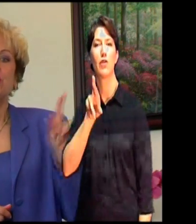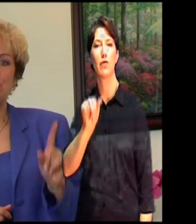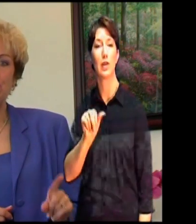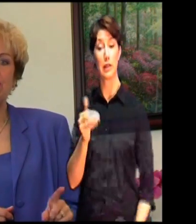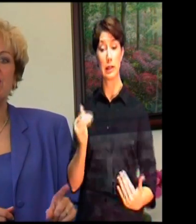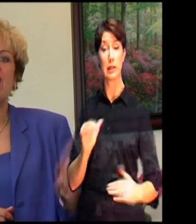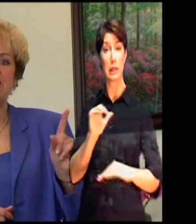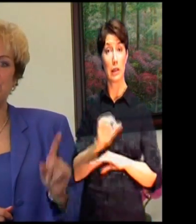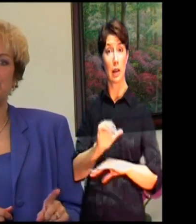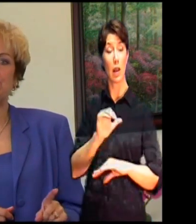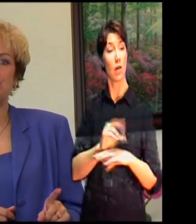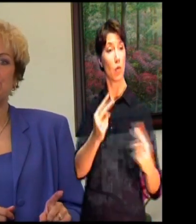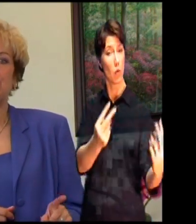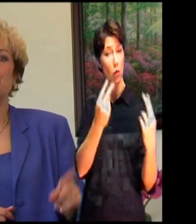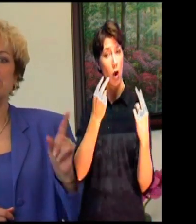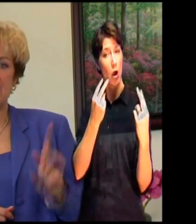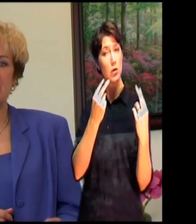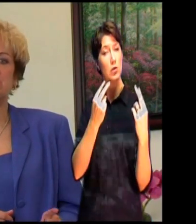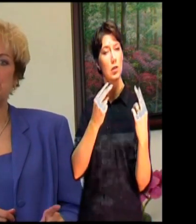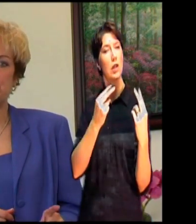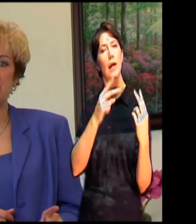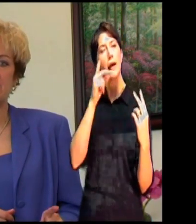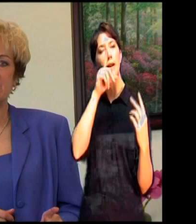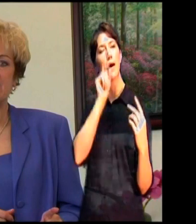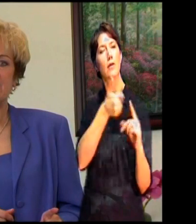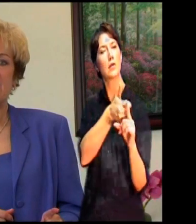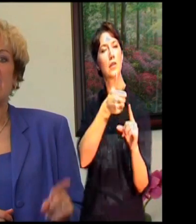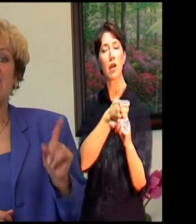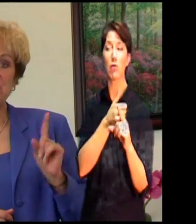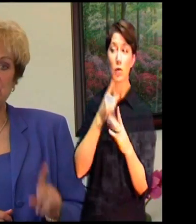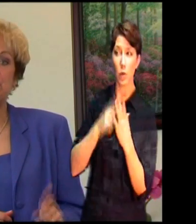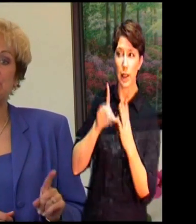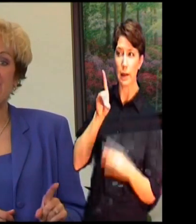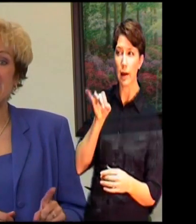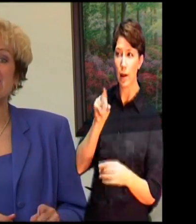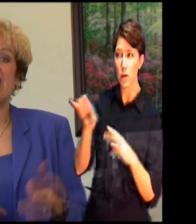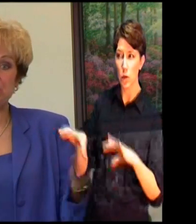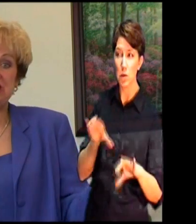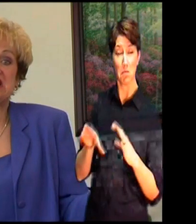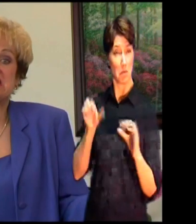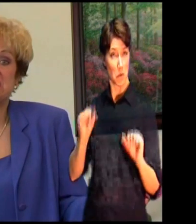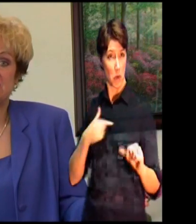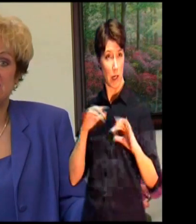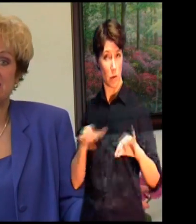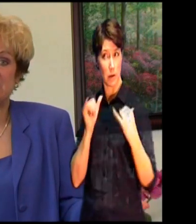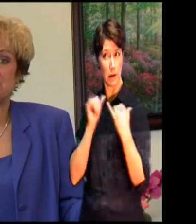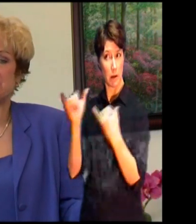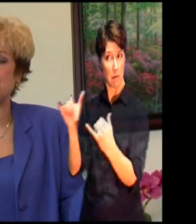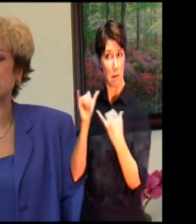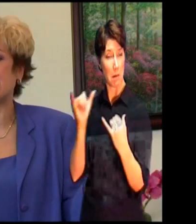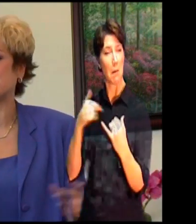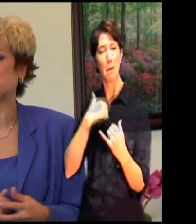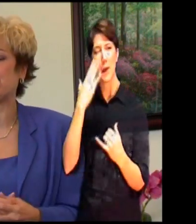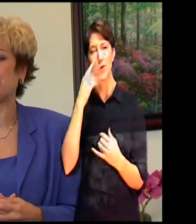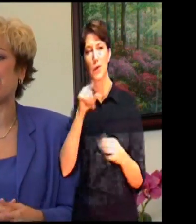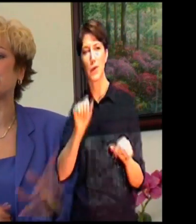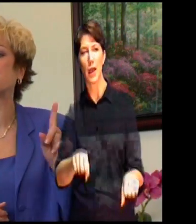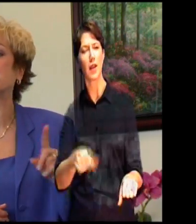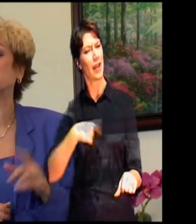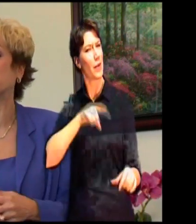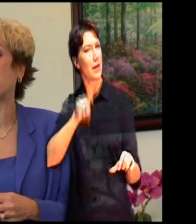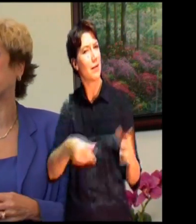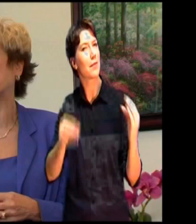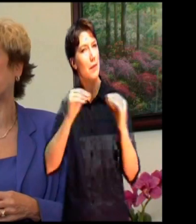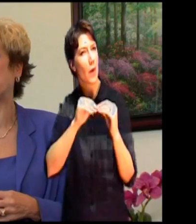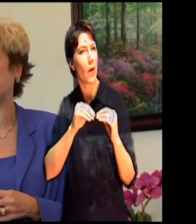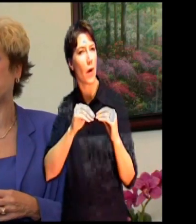could I do what Diane's doing? I know you can. And we need consultants in this area. So please ask yourself that because